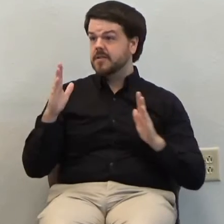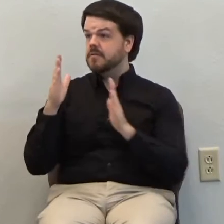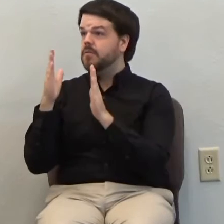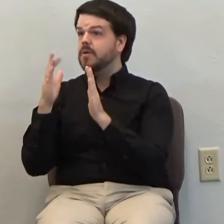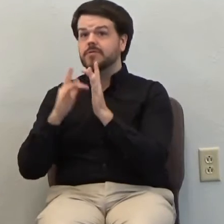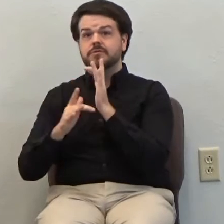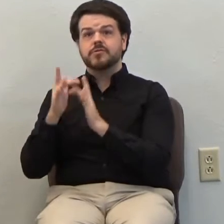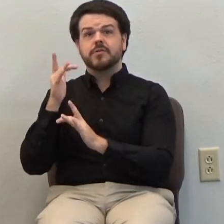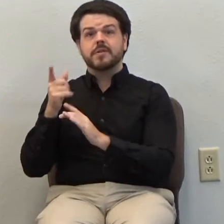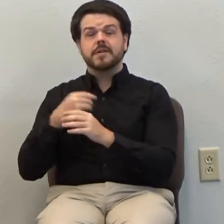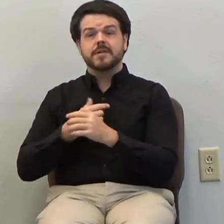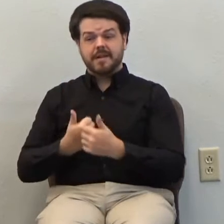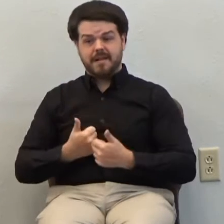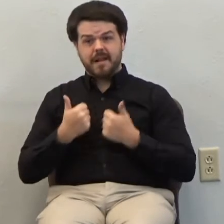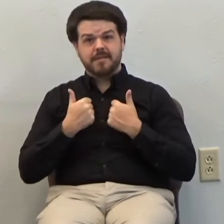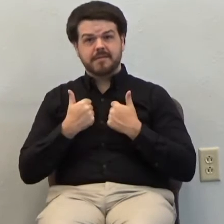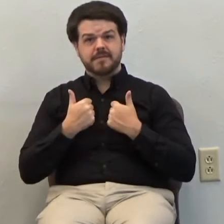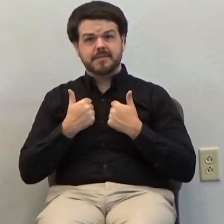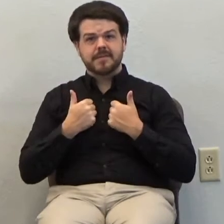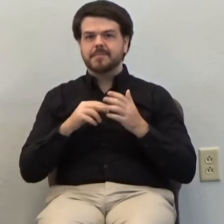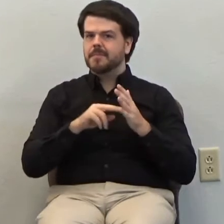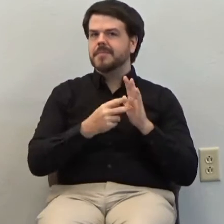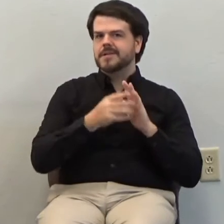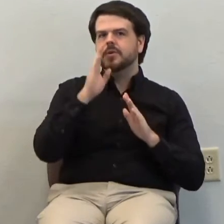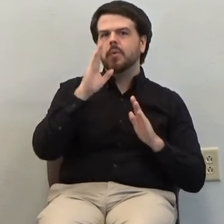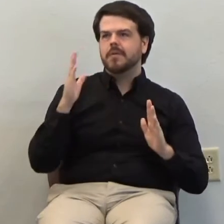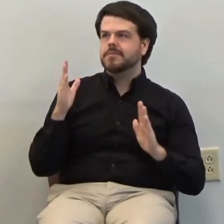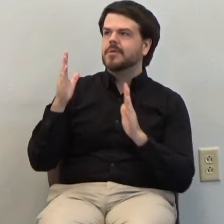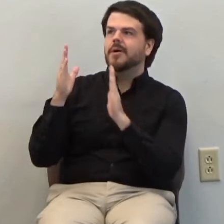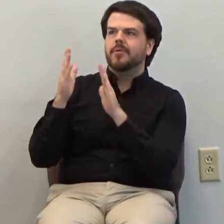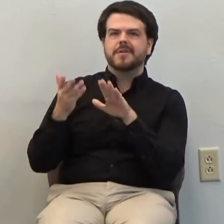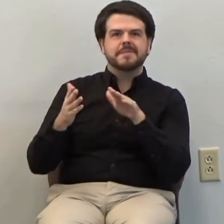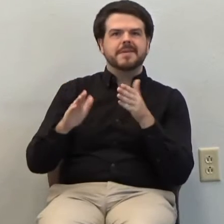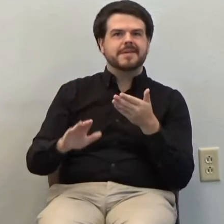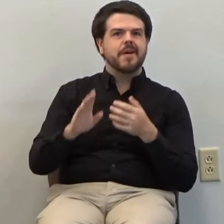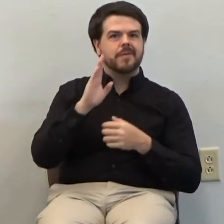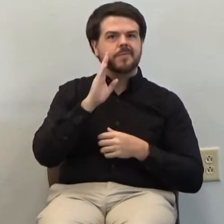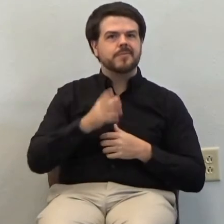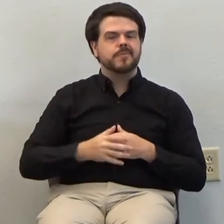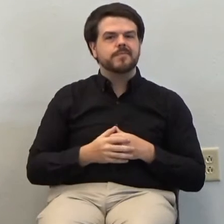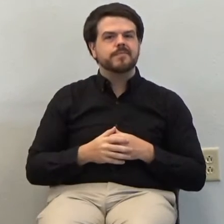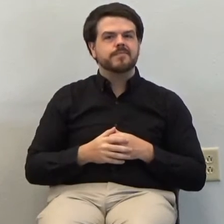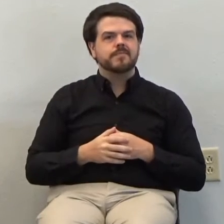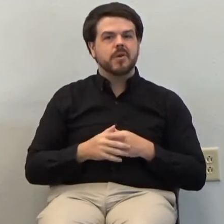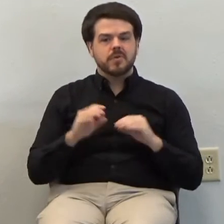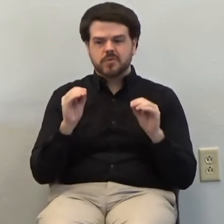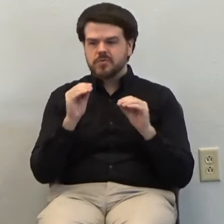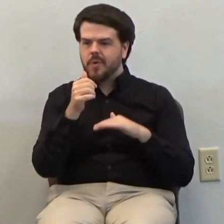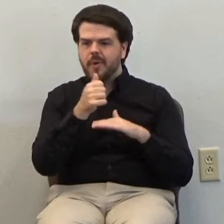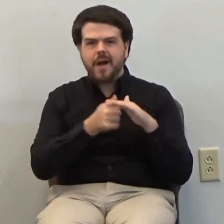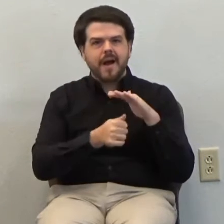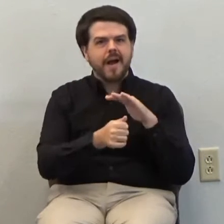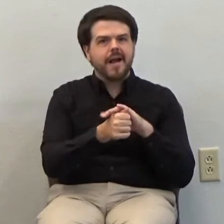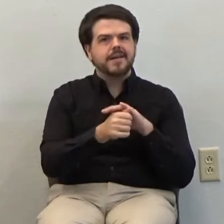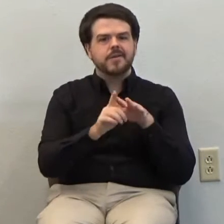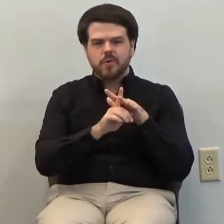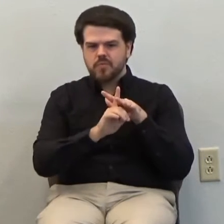confront us in death. There is no hiding, no running, no freedom